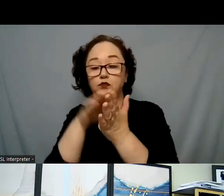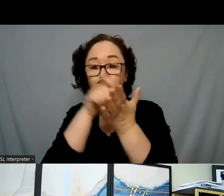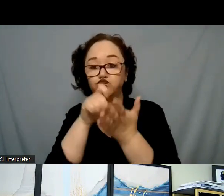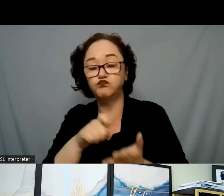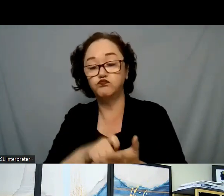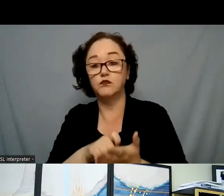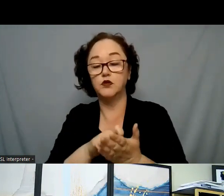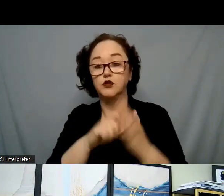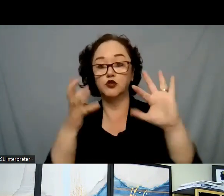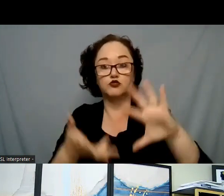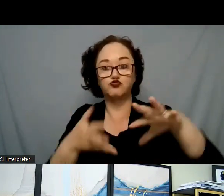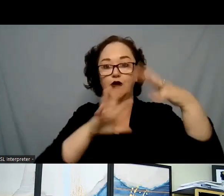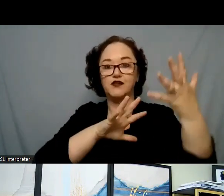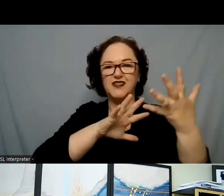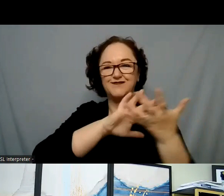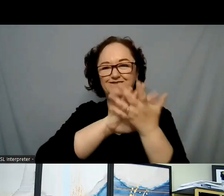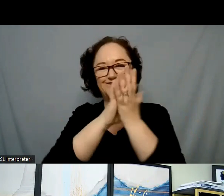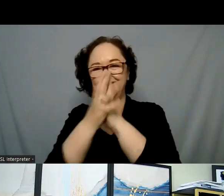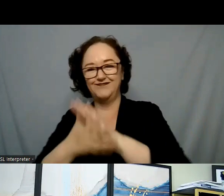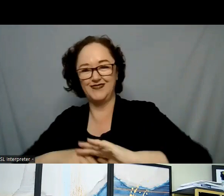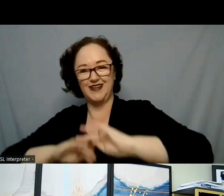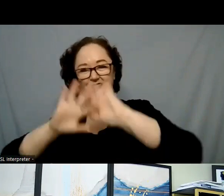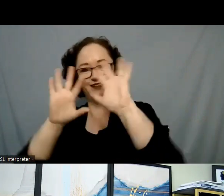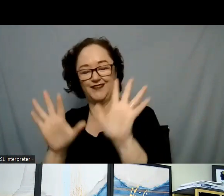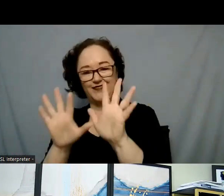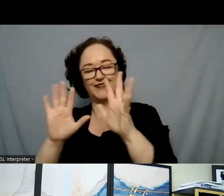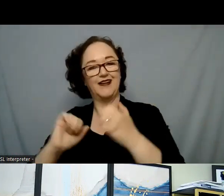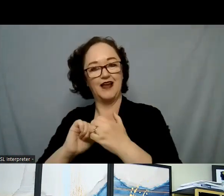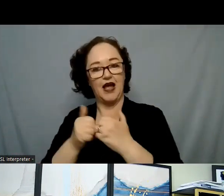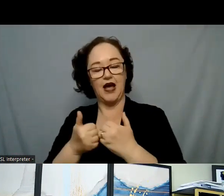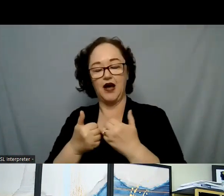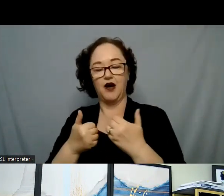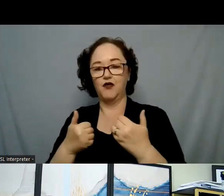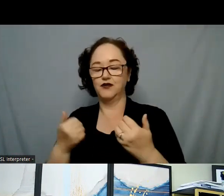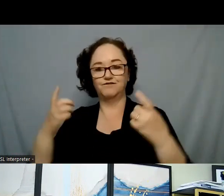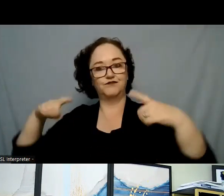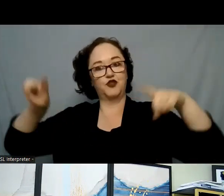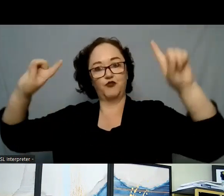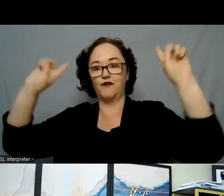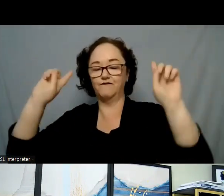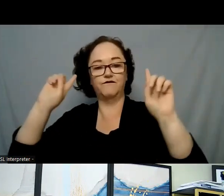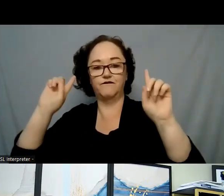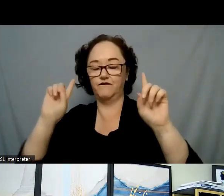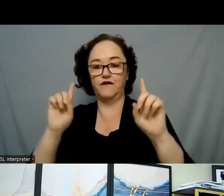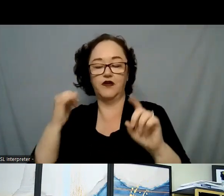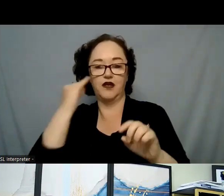Clarity, How to Survive or Thrive in the Midst of Uncertainty.